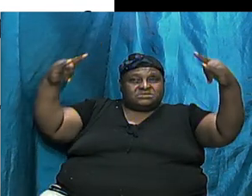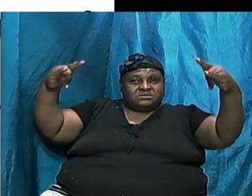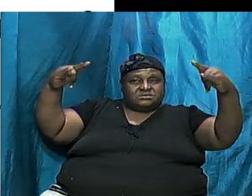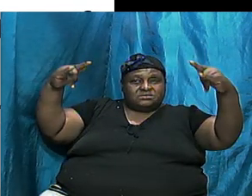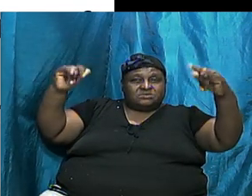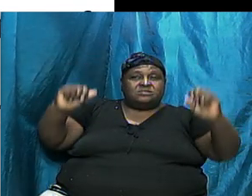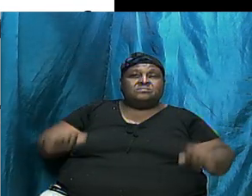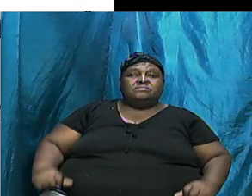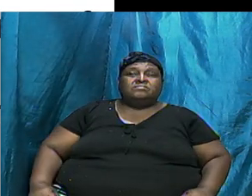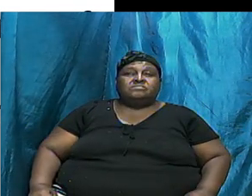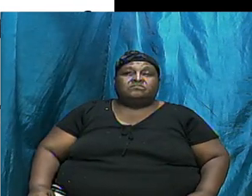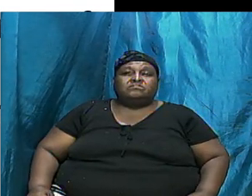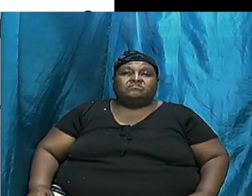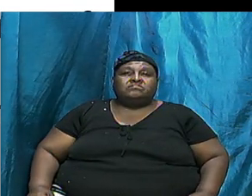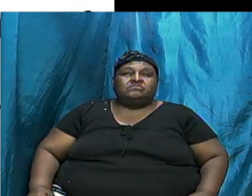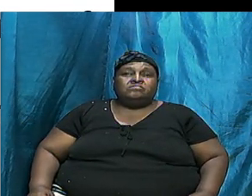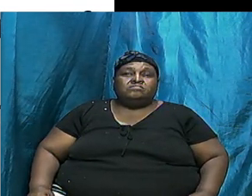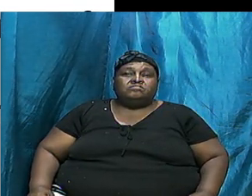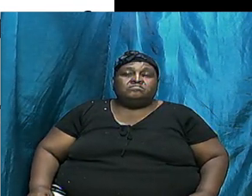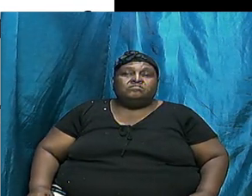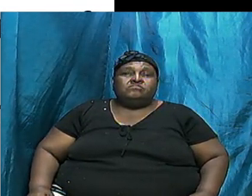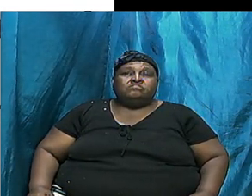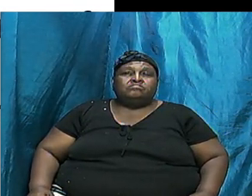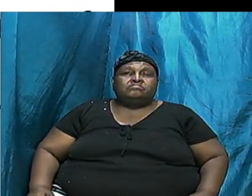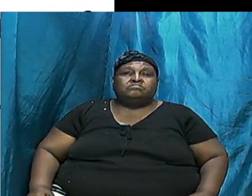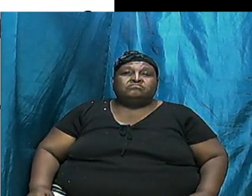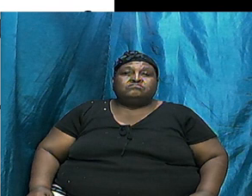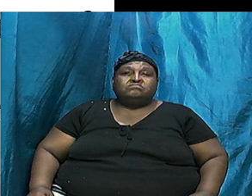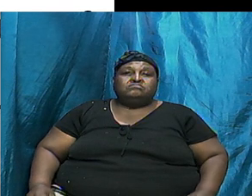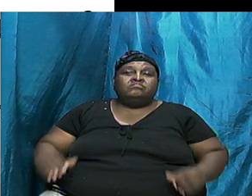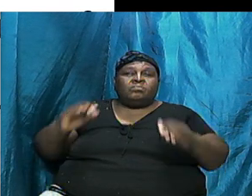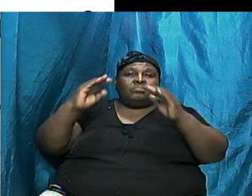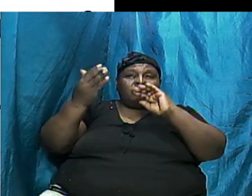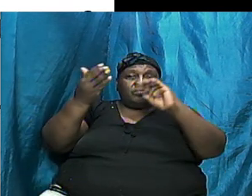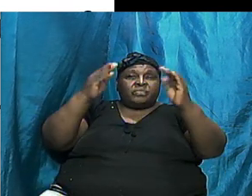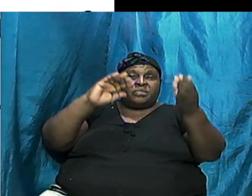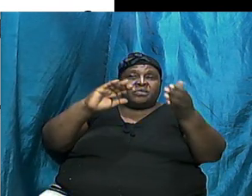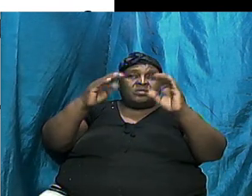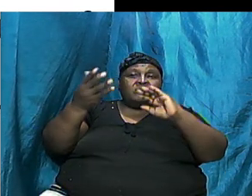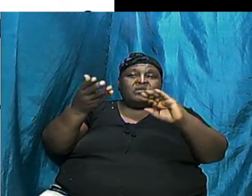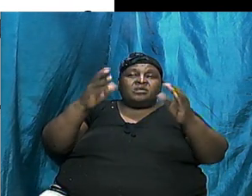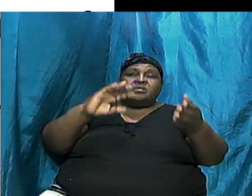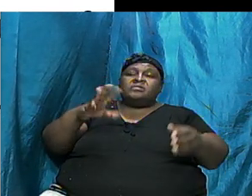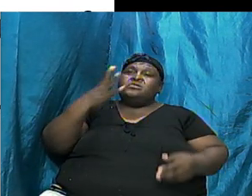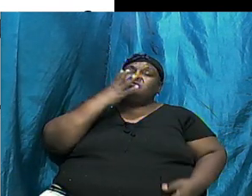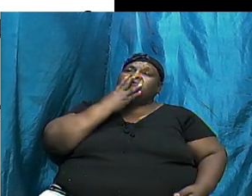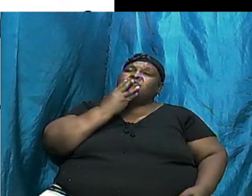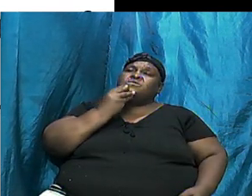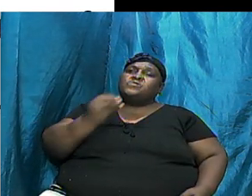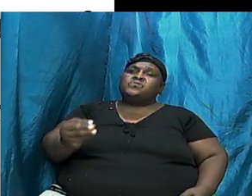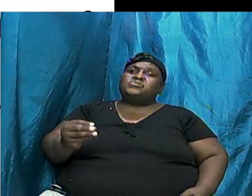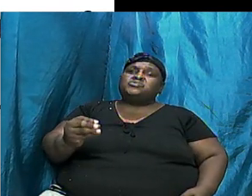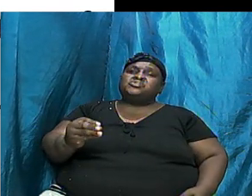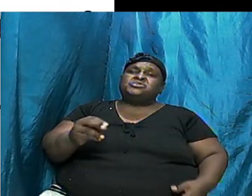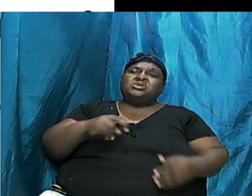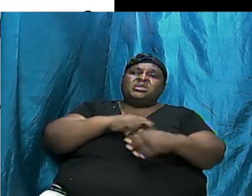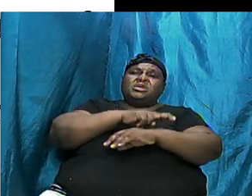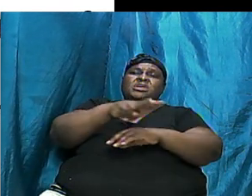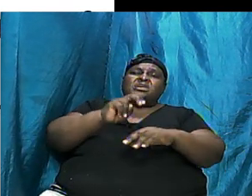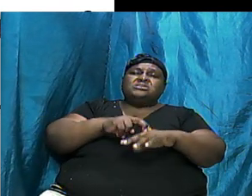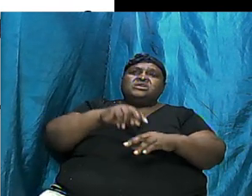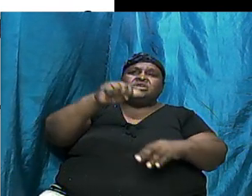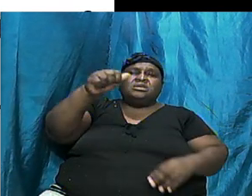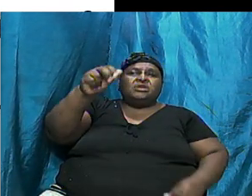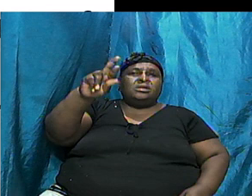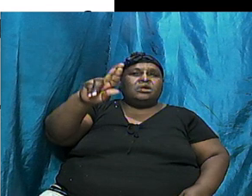And ultimately become the Jewish nation And the